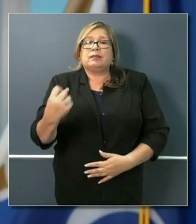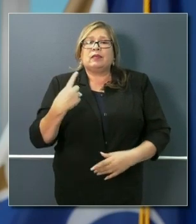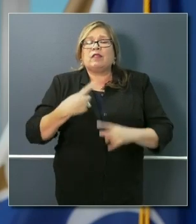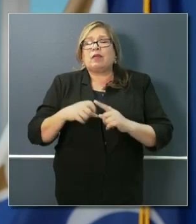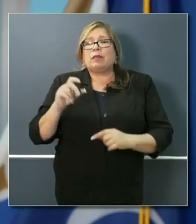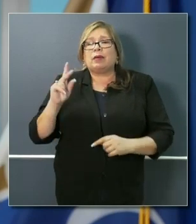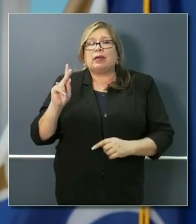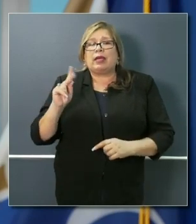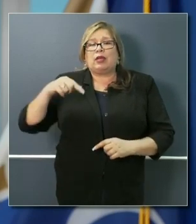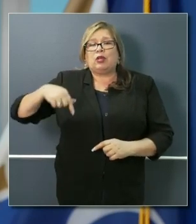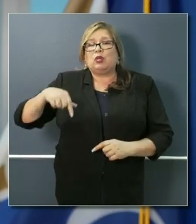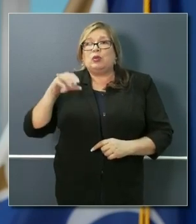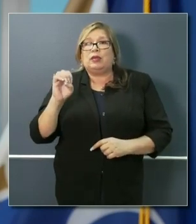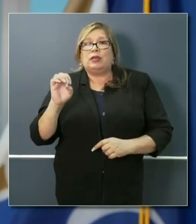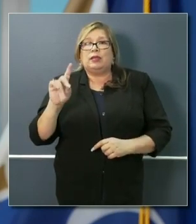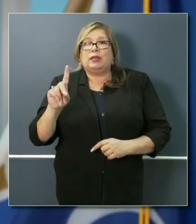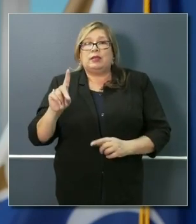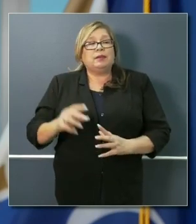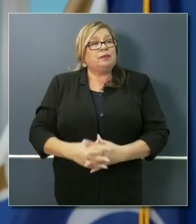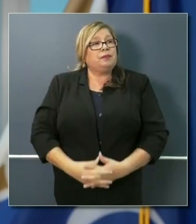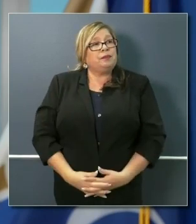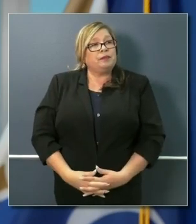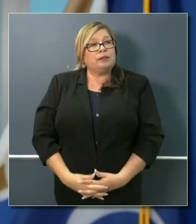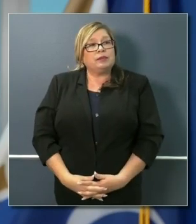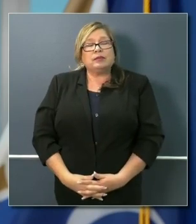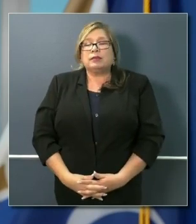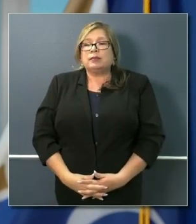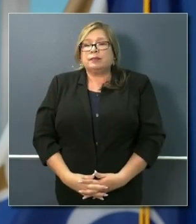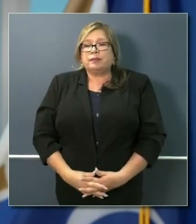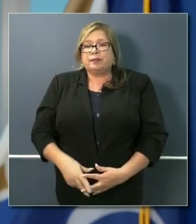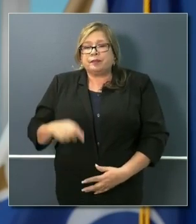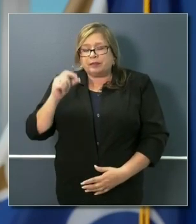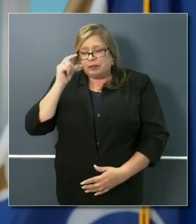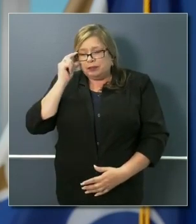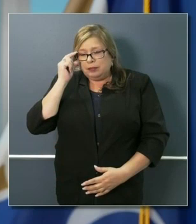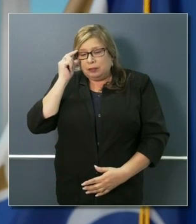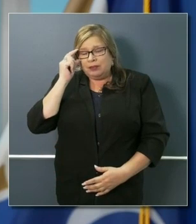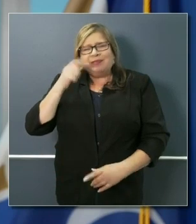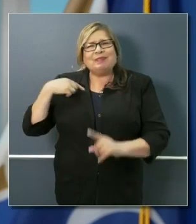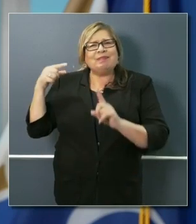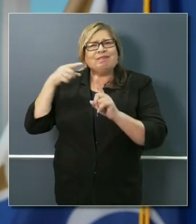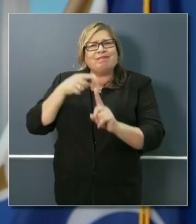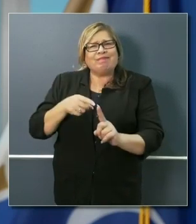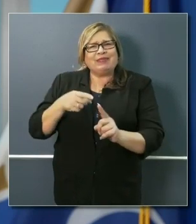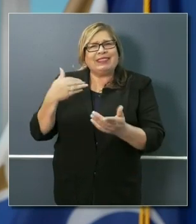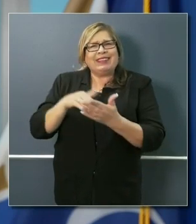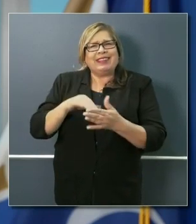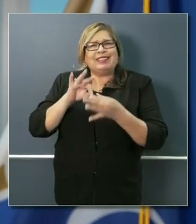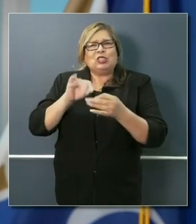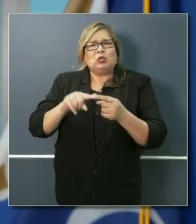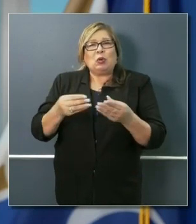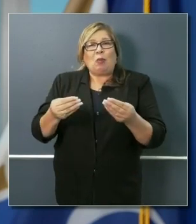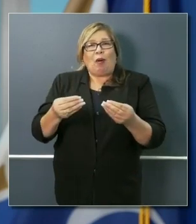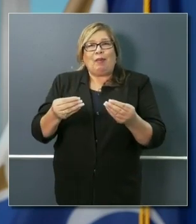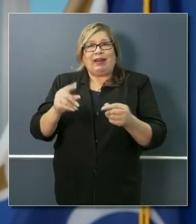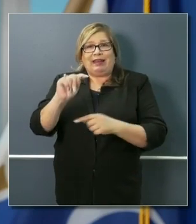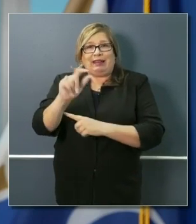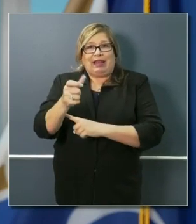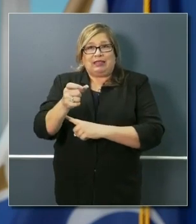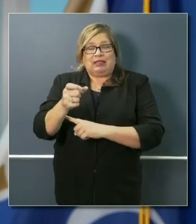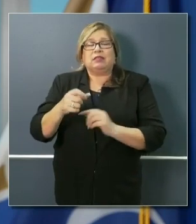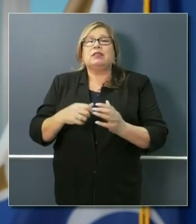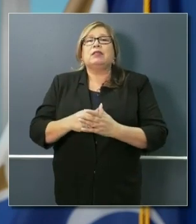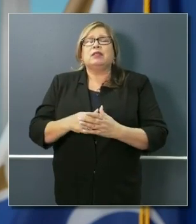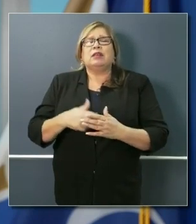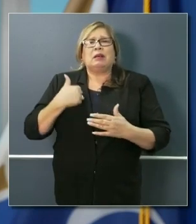Hi, Governor. I just wanted to follow up on the property tax deadline. So it seems like you're saying the counties have asked you